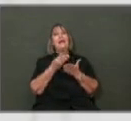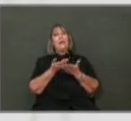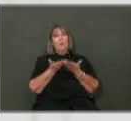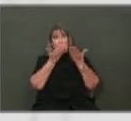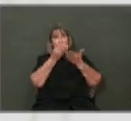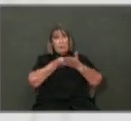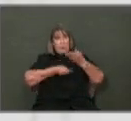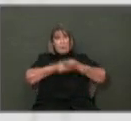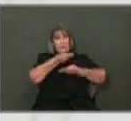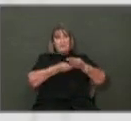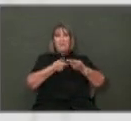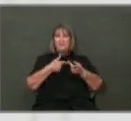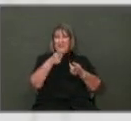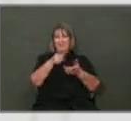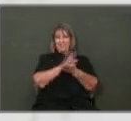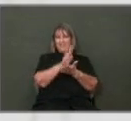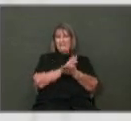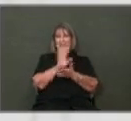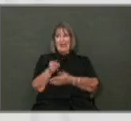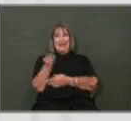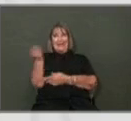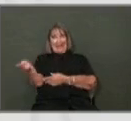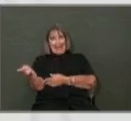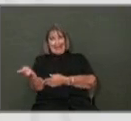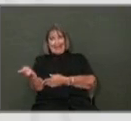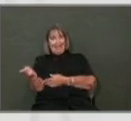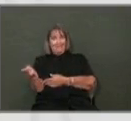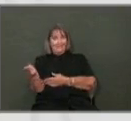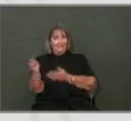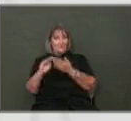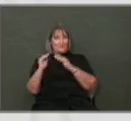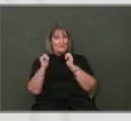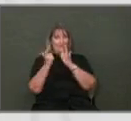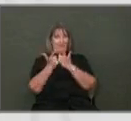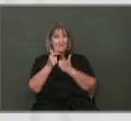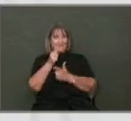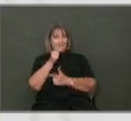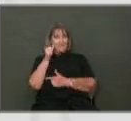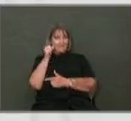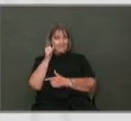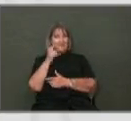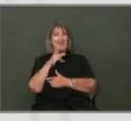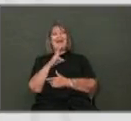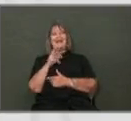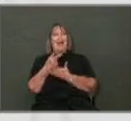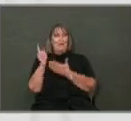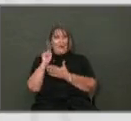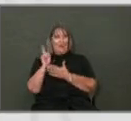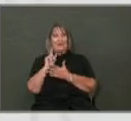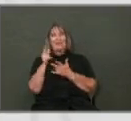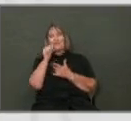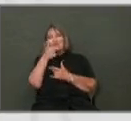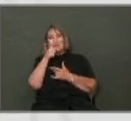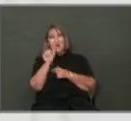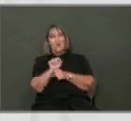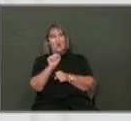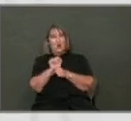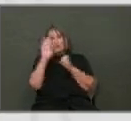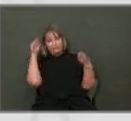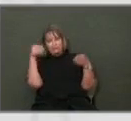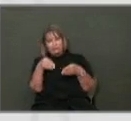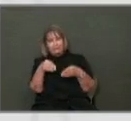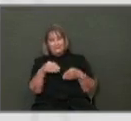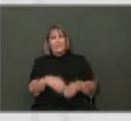and the council got this last week, and actually we have a work session on this tomorrow with the council, is that we took the $1.2 billion bond